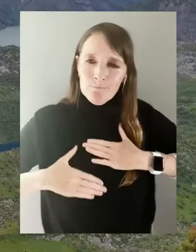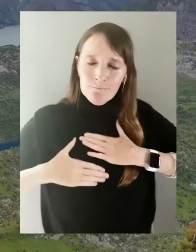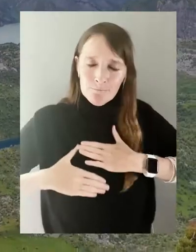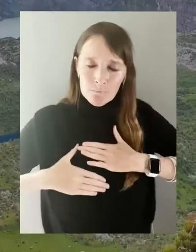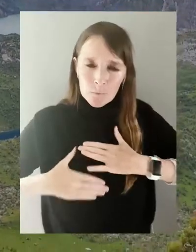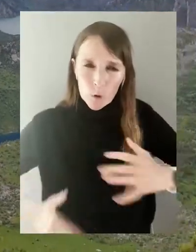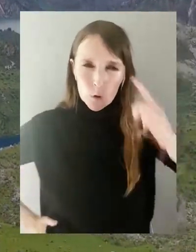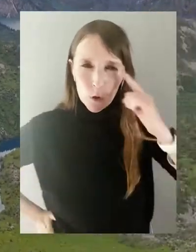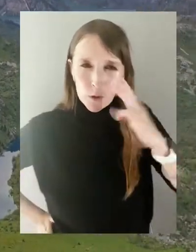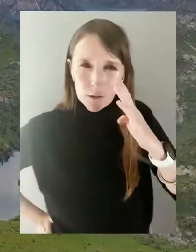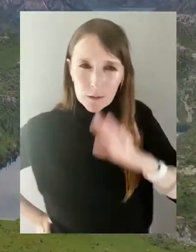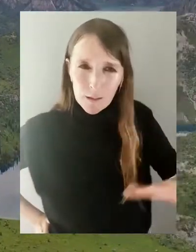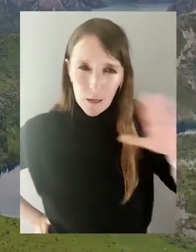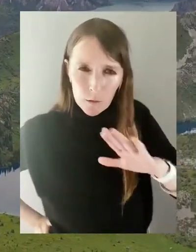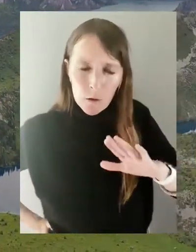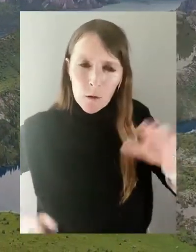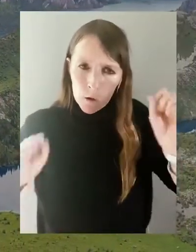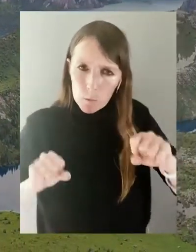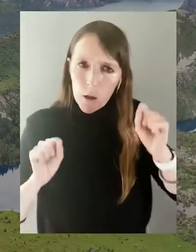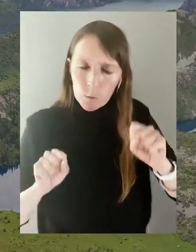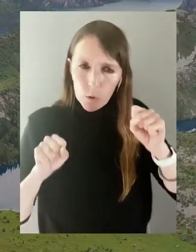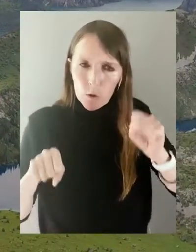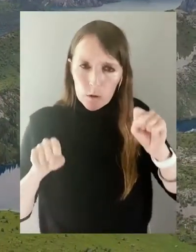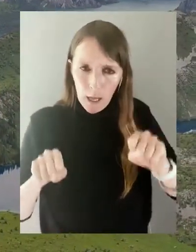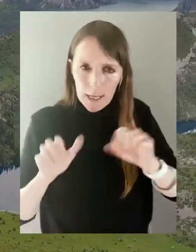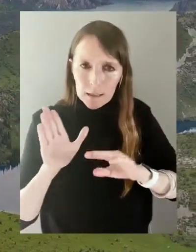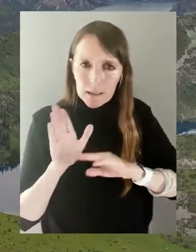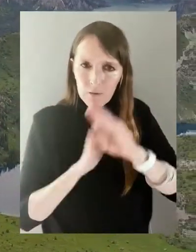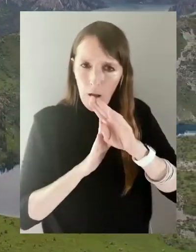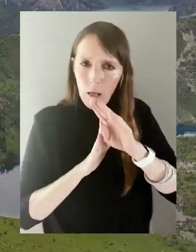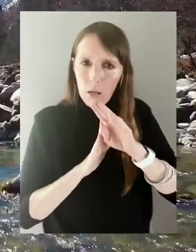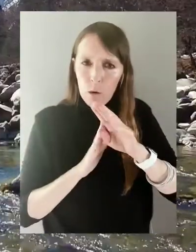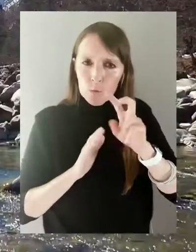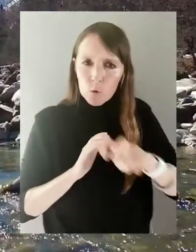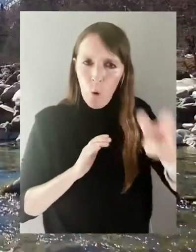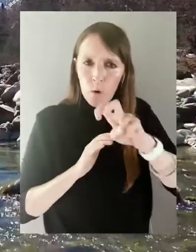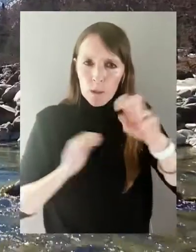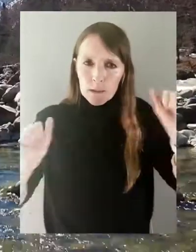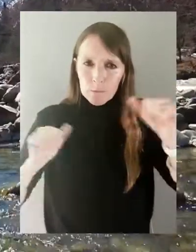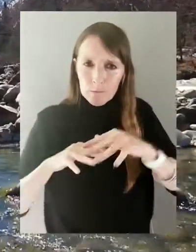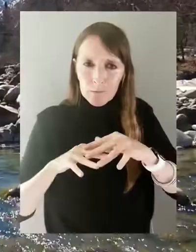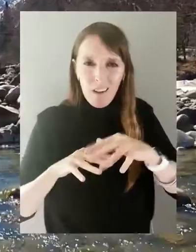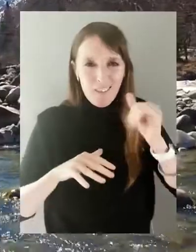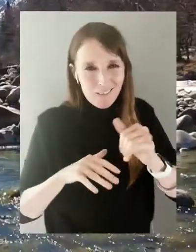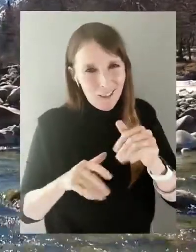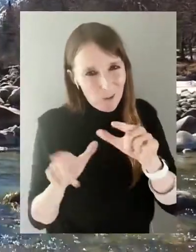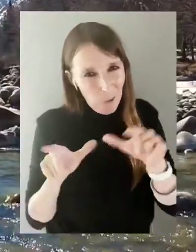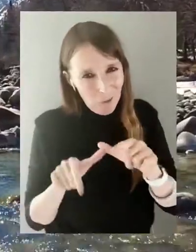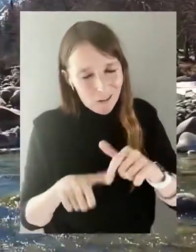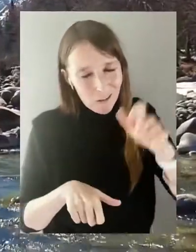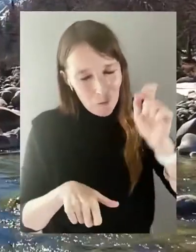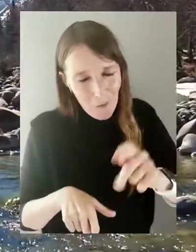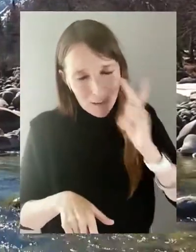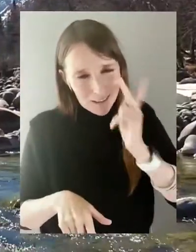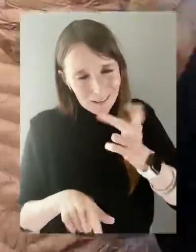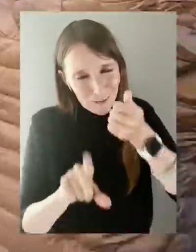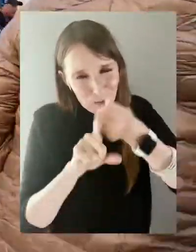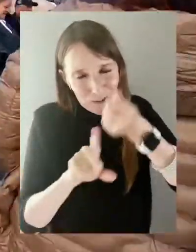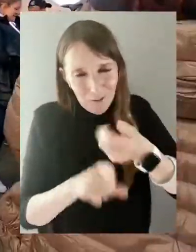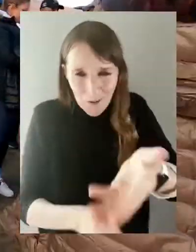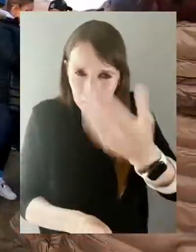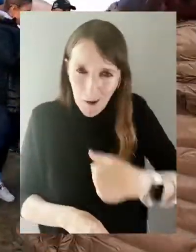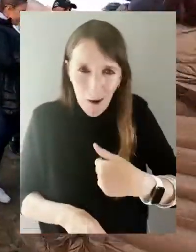Kyrgyzstan is a country with a big potential of developing tourism. It is a destination which you must visit.